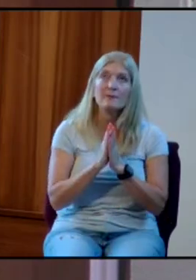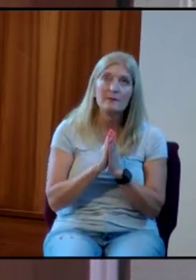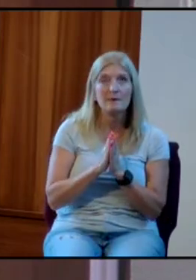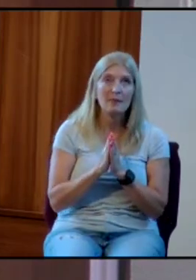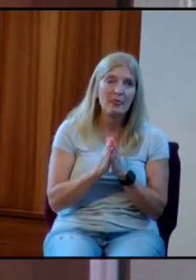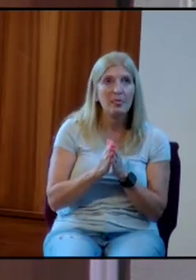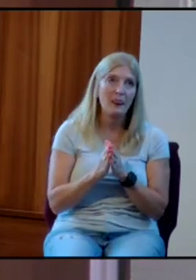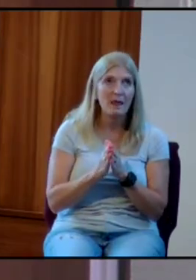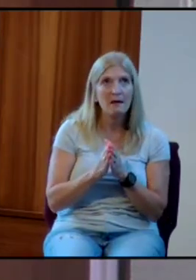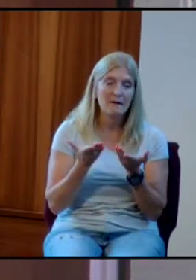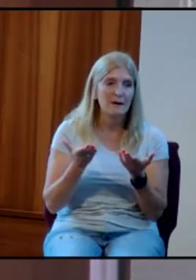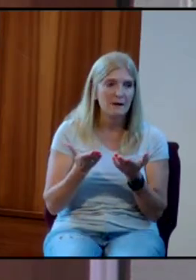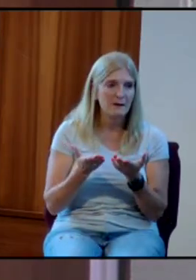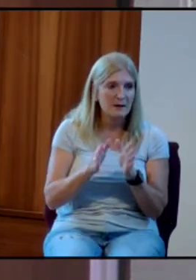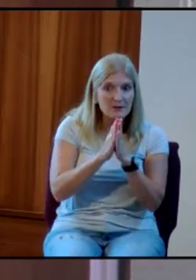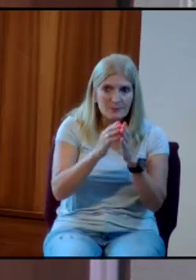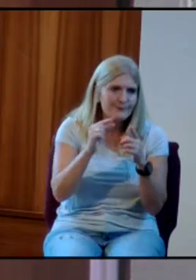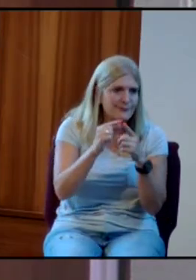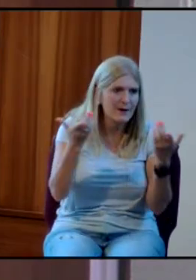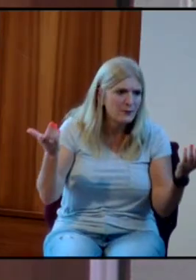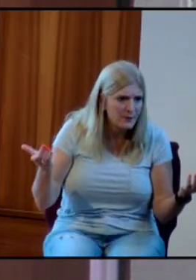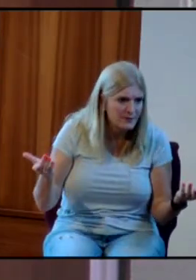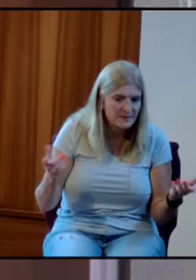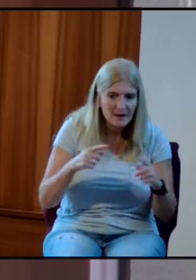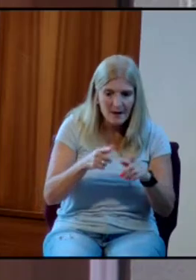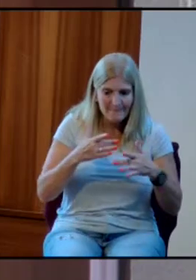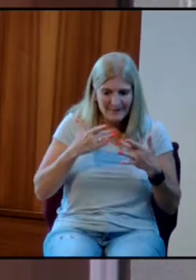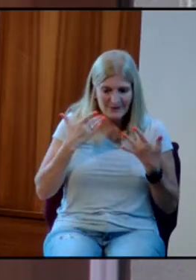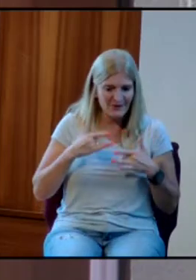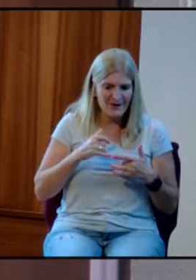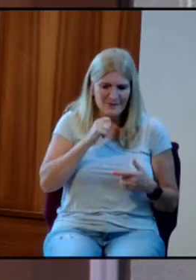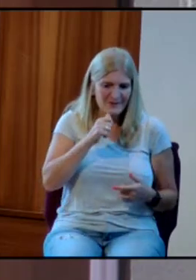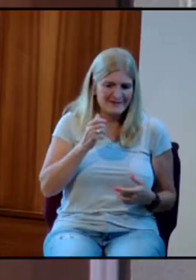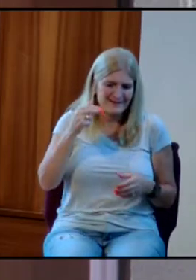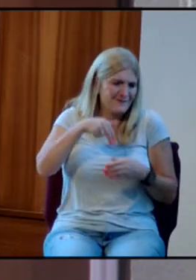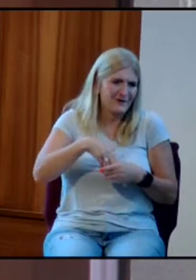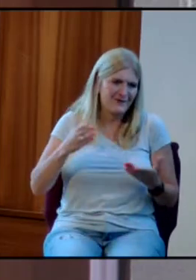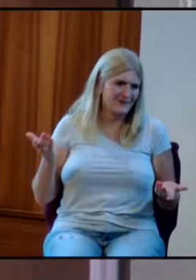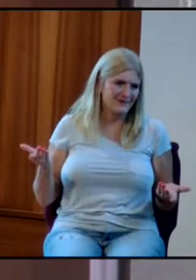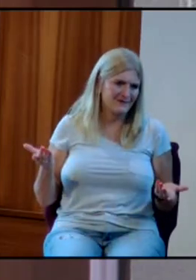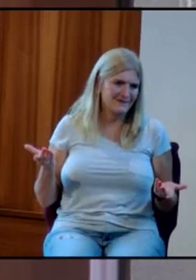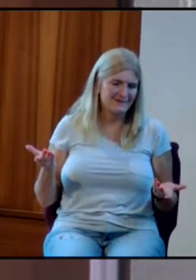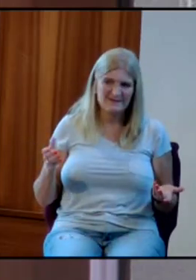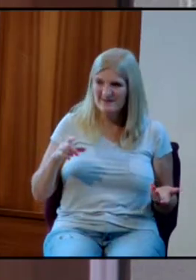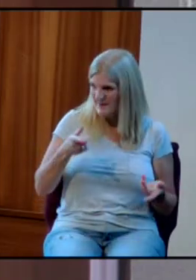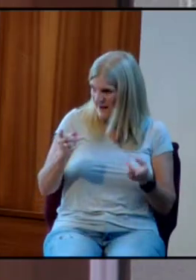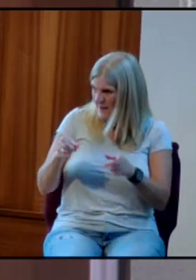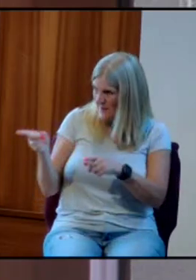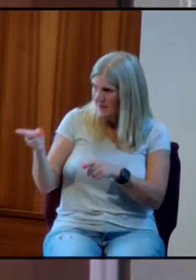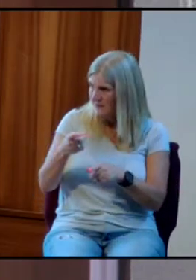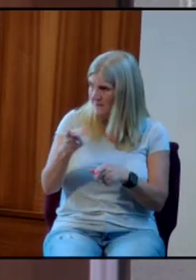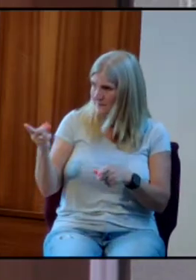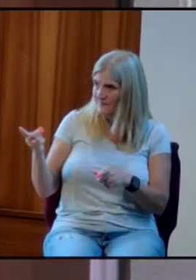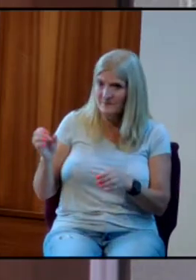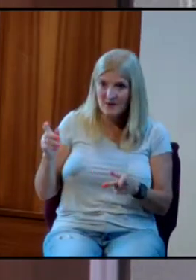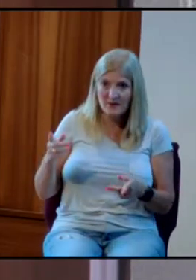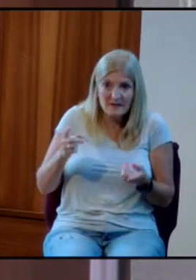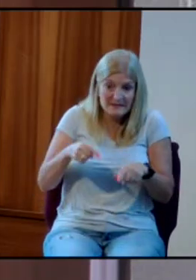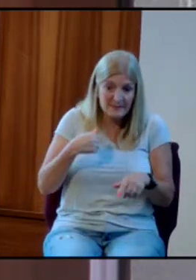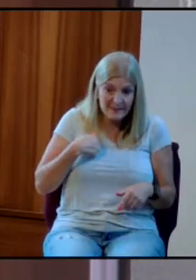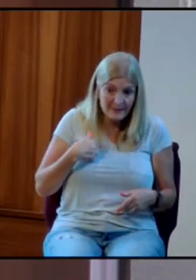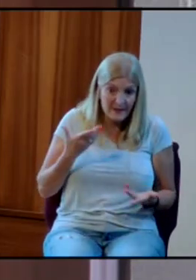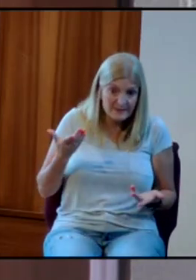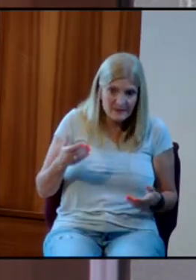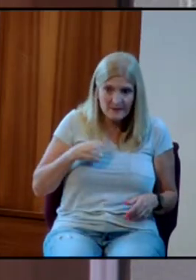I mean, you said prayer words, but your heart was not in it. Anyone? Okay, I've done that. I'm sorry.